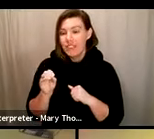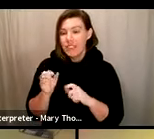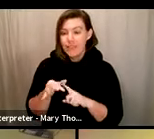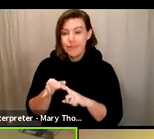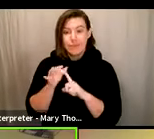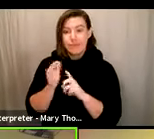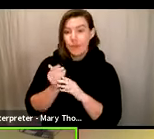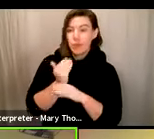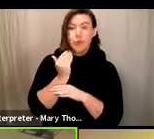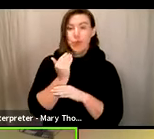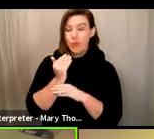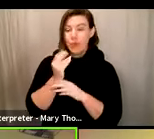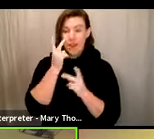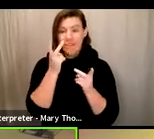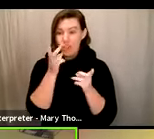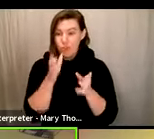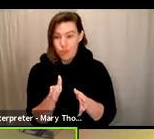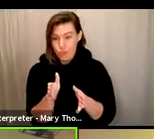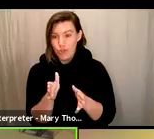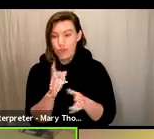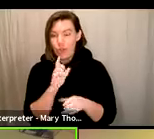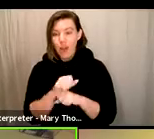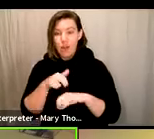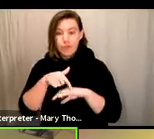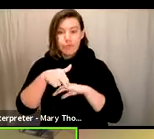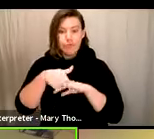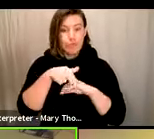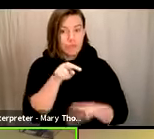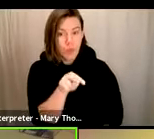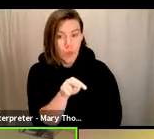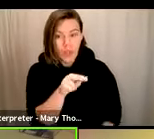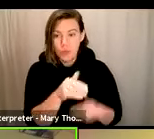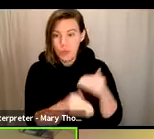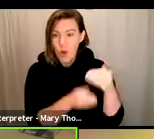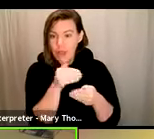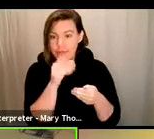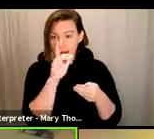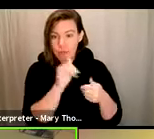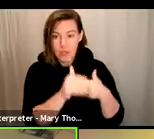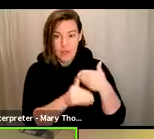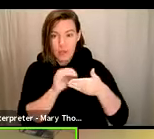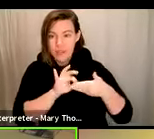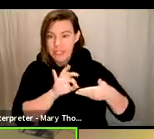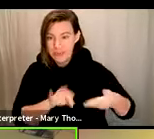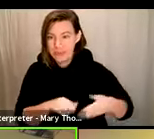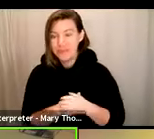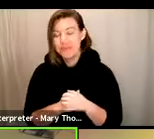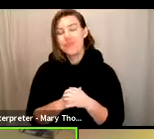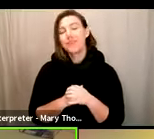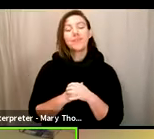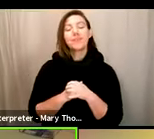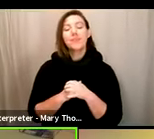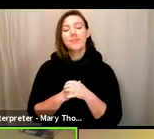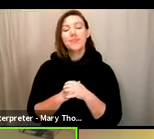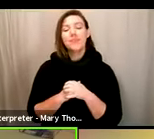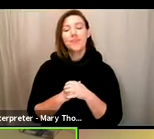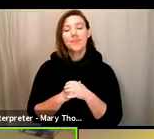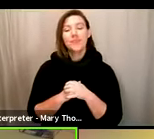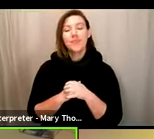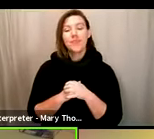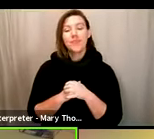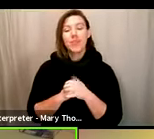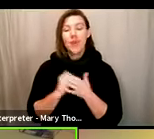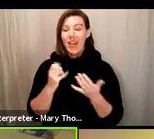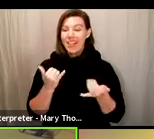observation visitors, to watch the process here. So we are now on